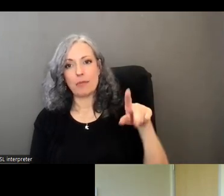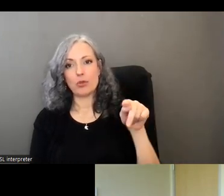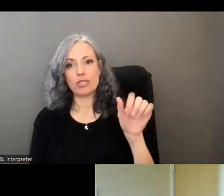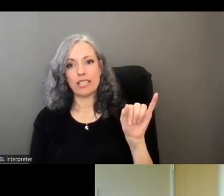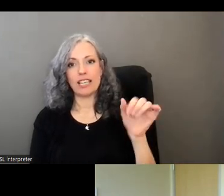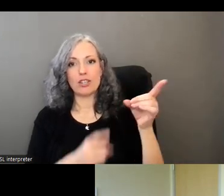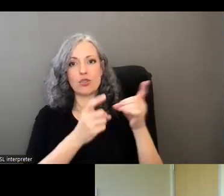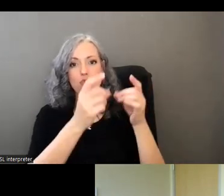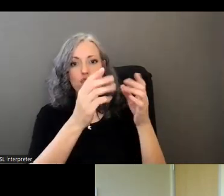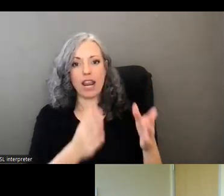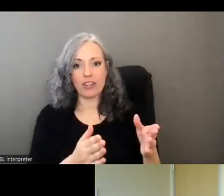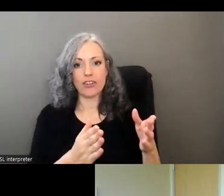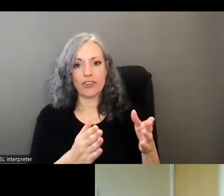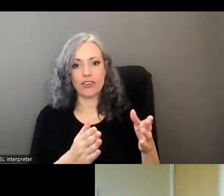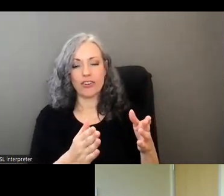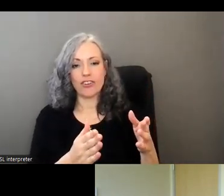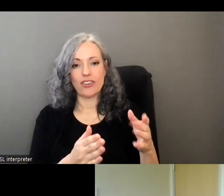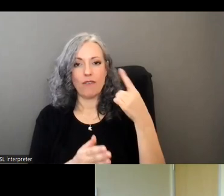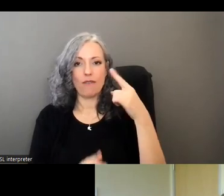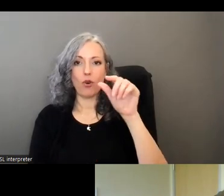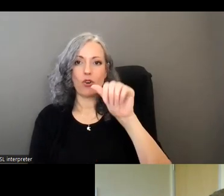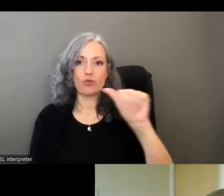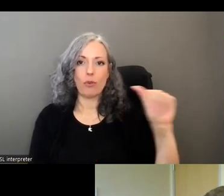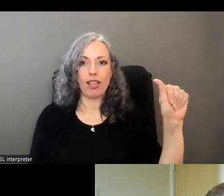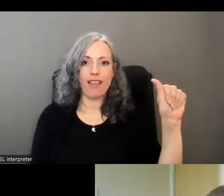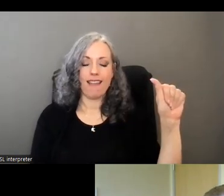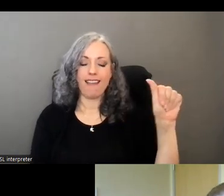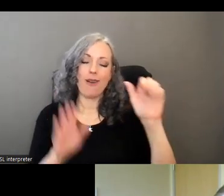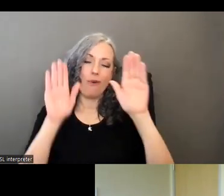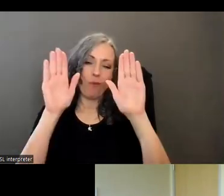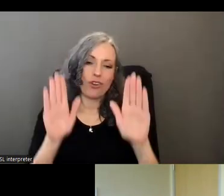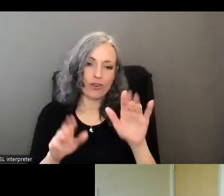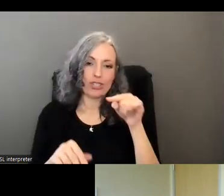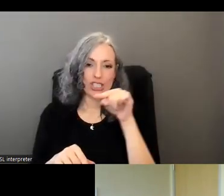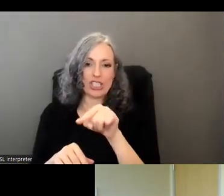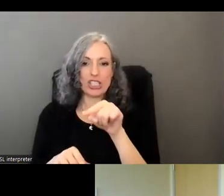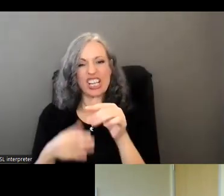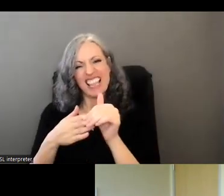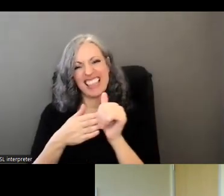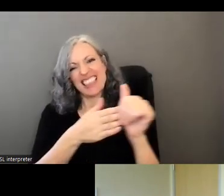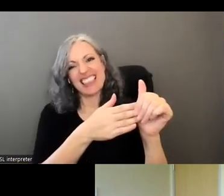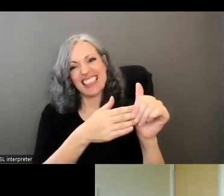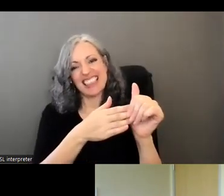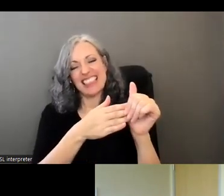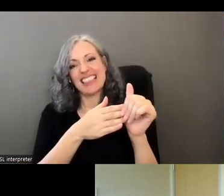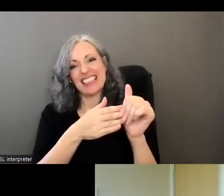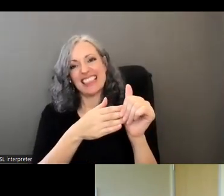services is triple a director excellent victoria's um been leading a major transfer